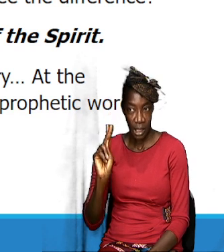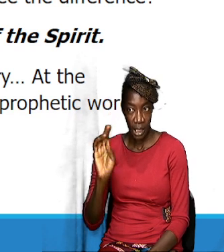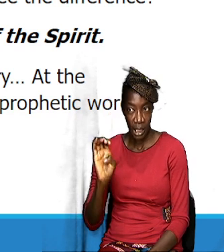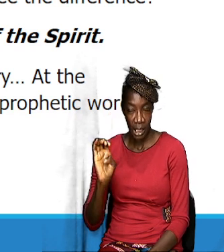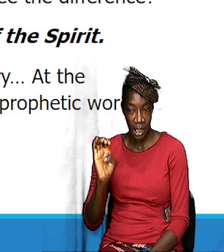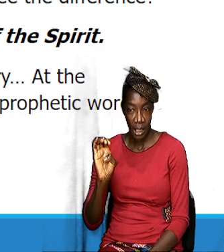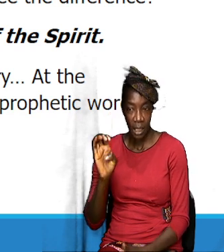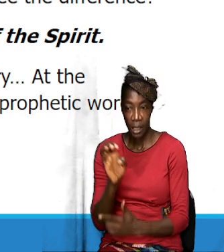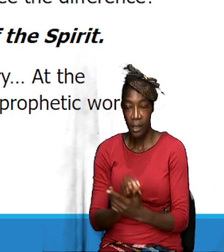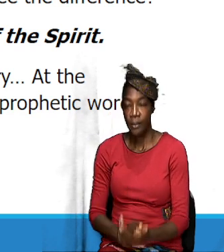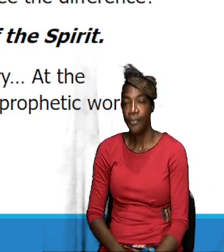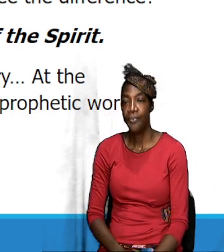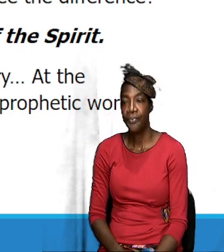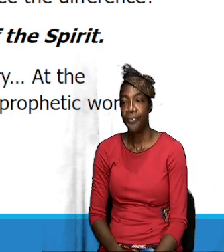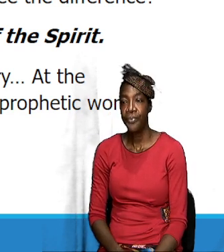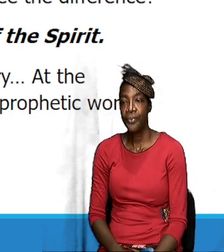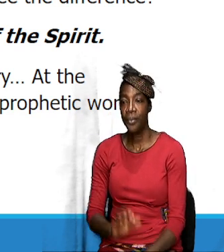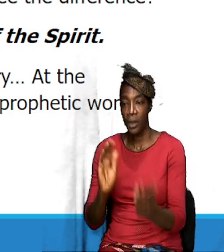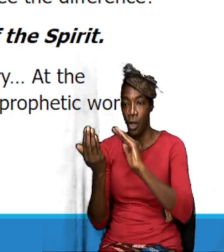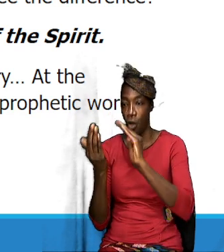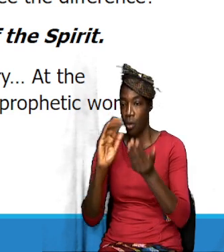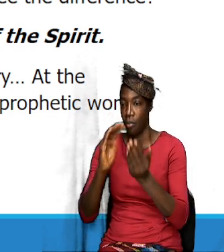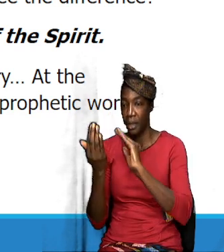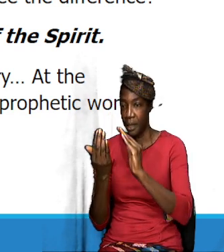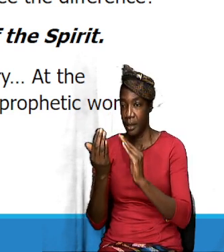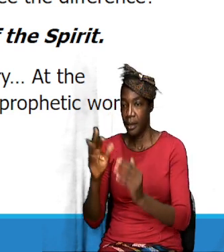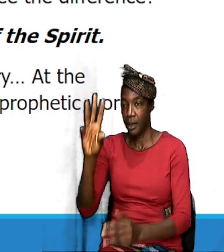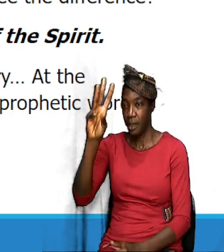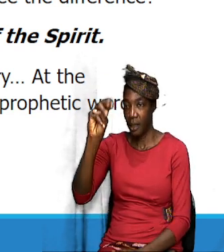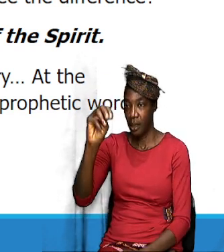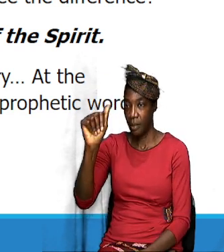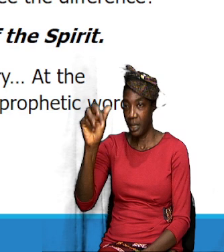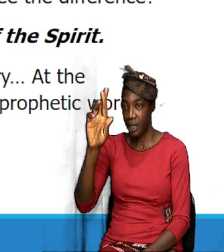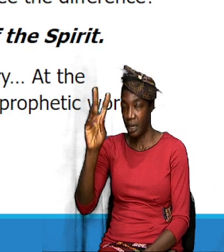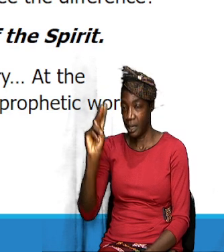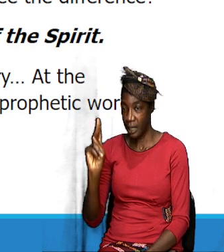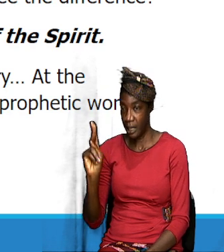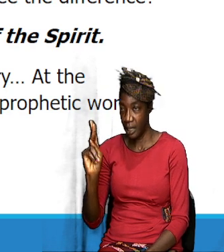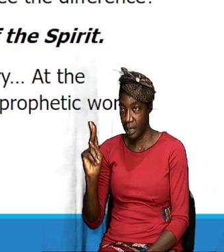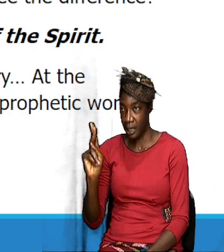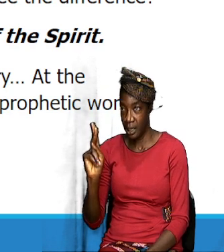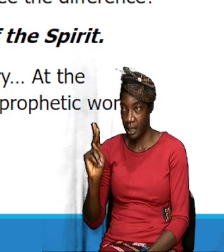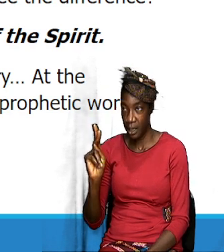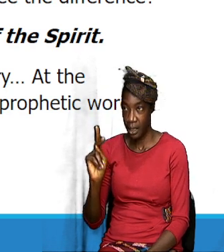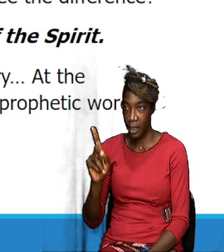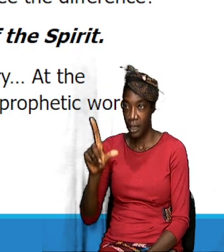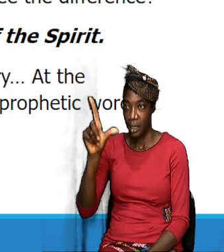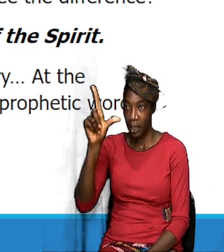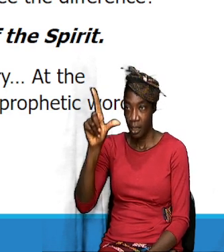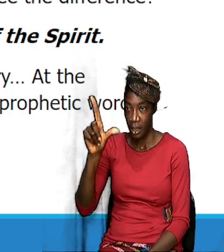the difference in the, you know, in the synoptic gospel. So, let us have Luke.